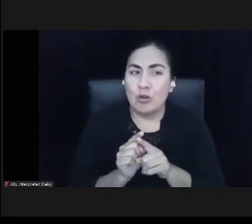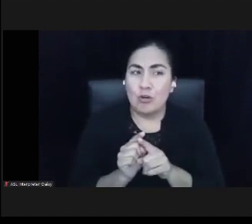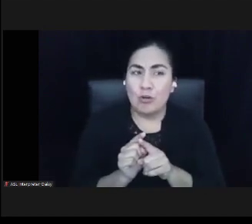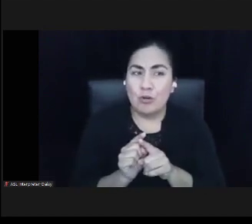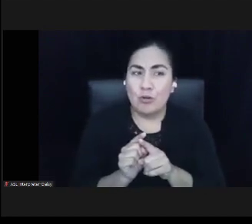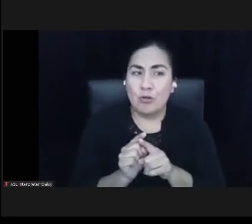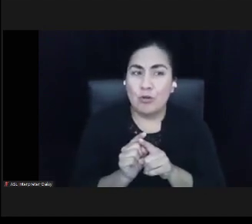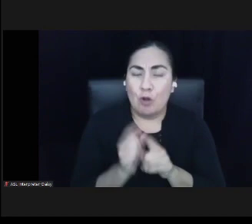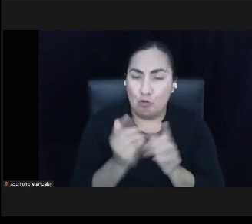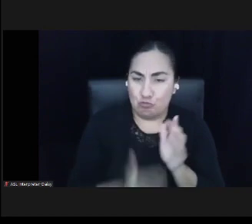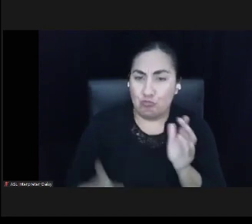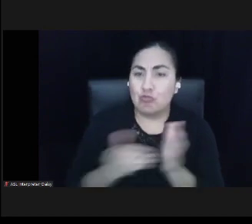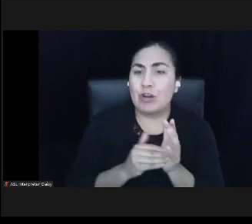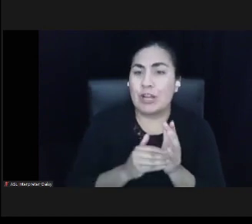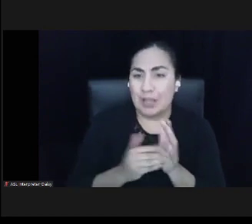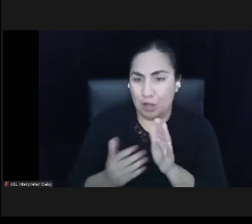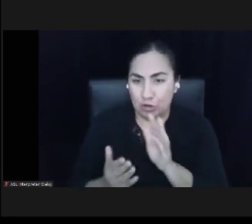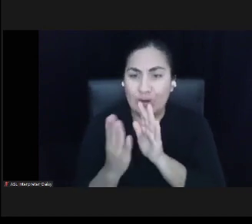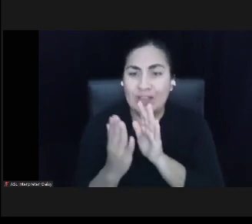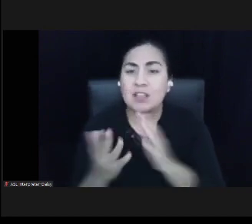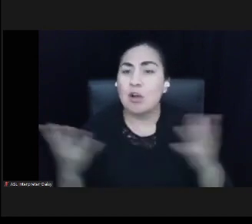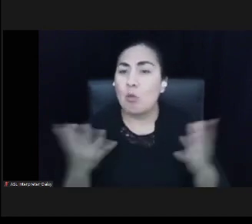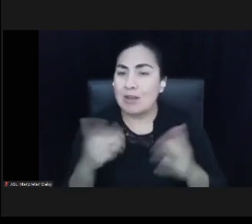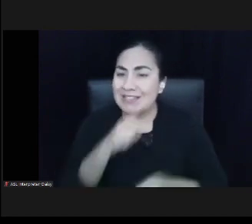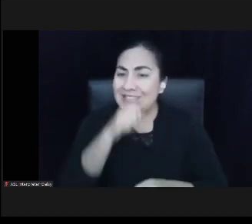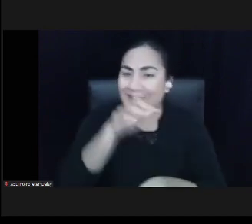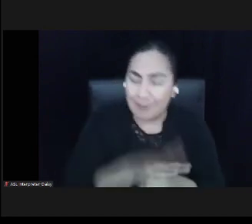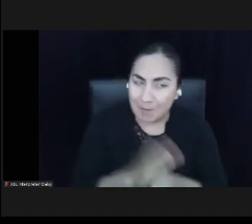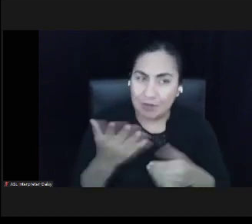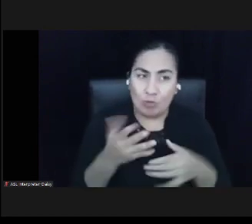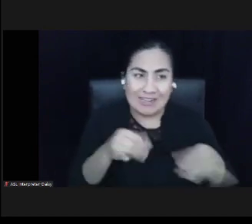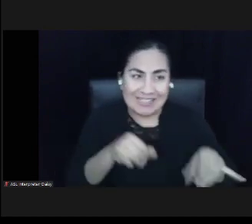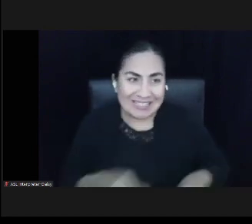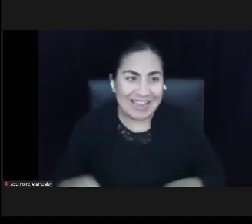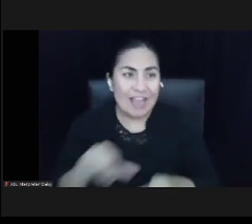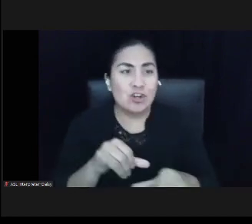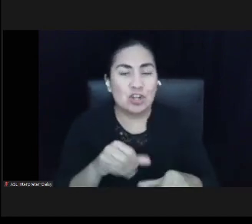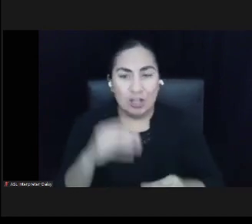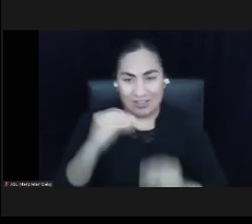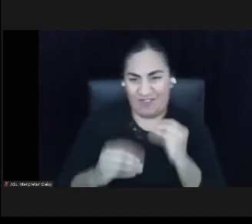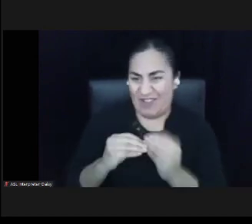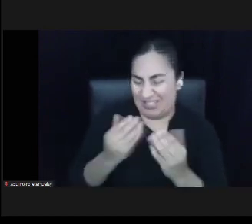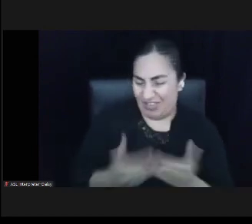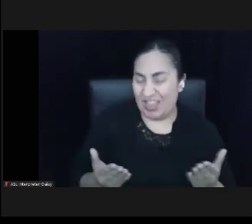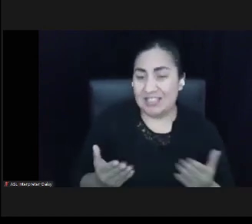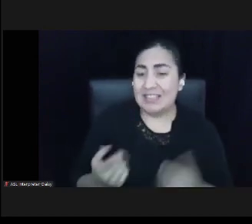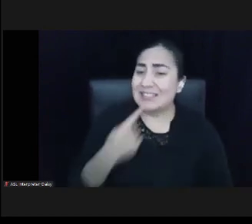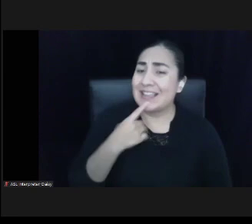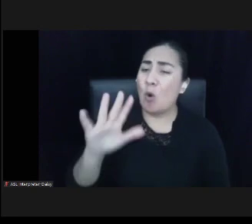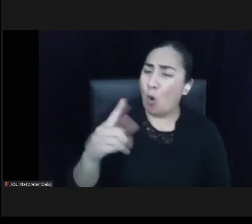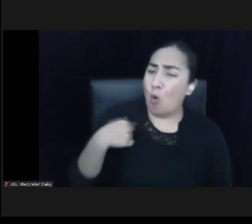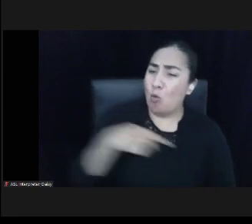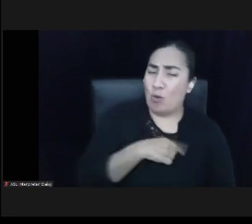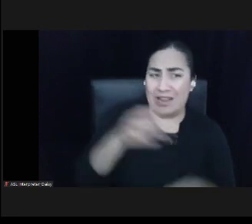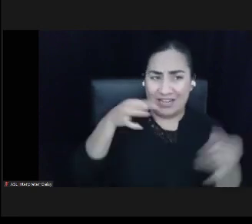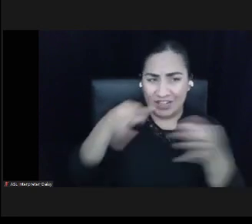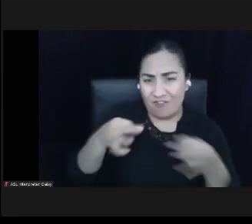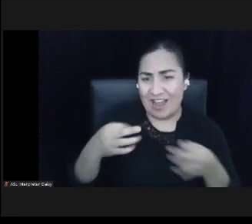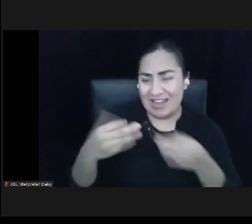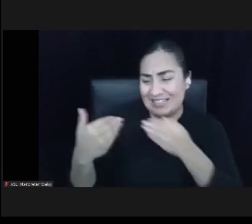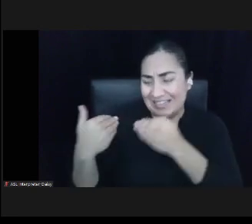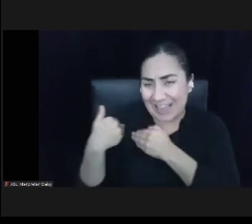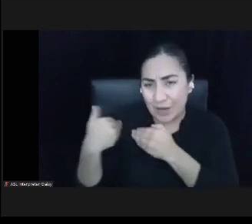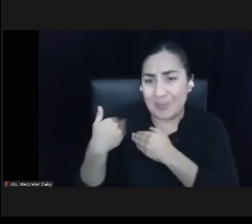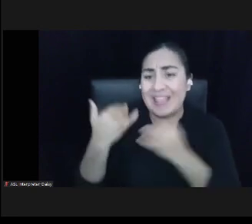the standard that is being used so that there is some way to say, this is what we define as accountability and this is how you